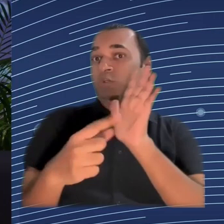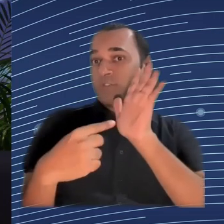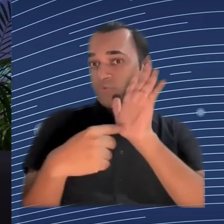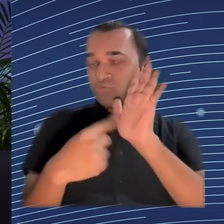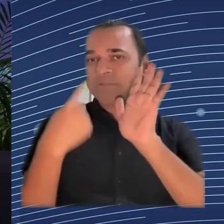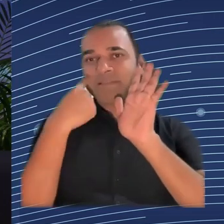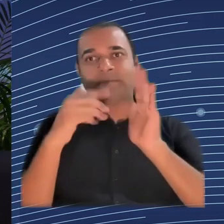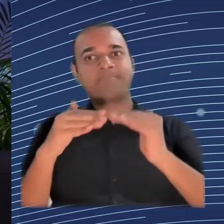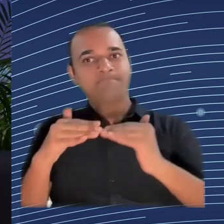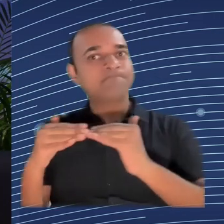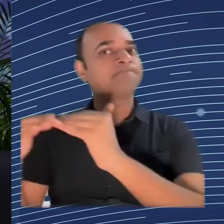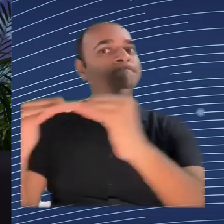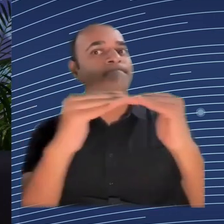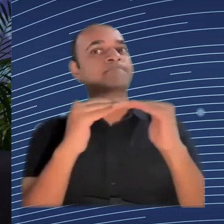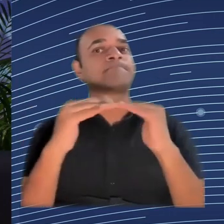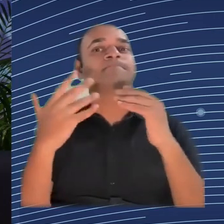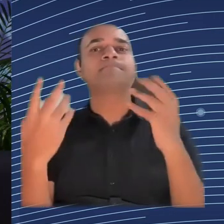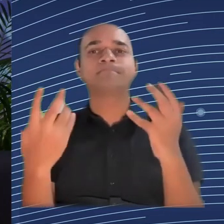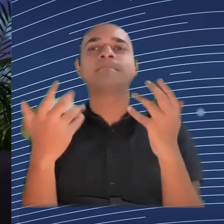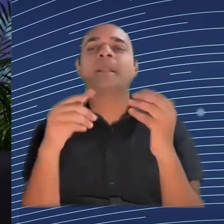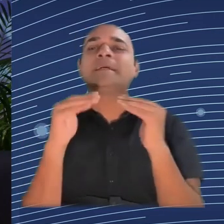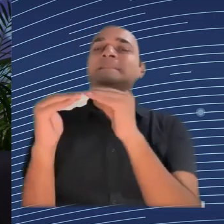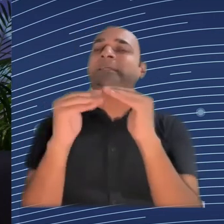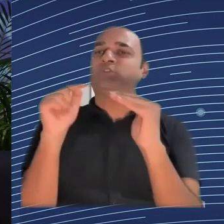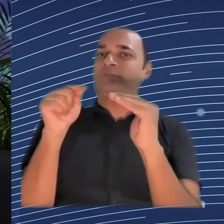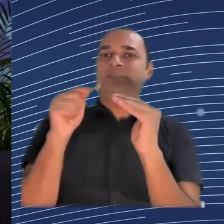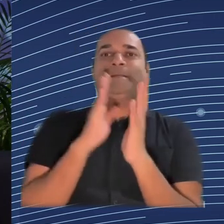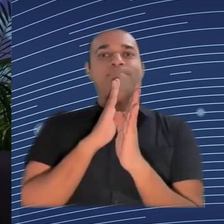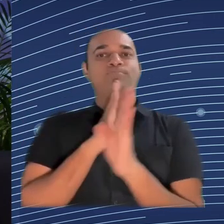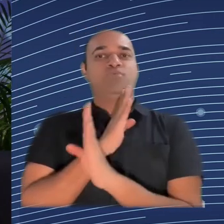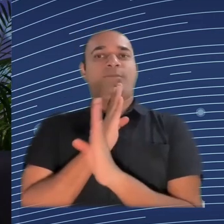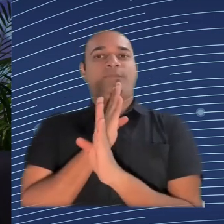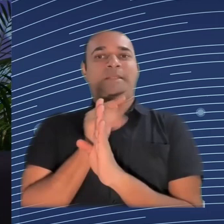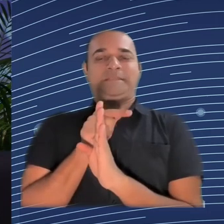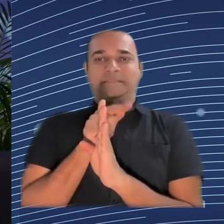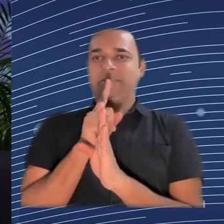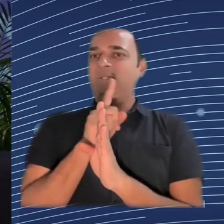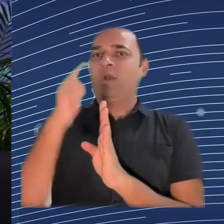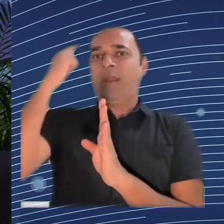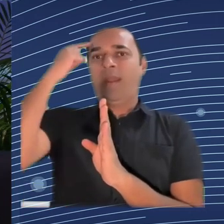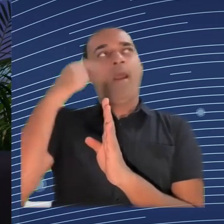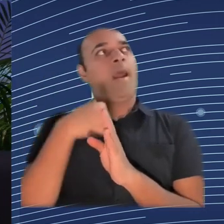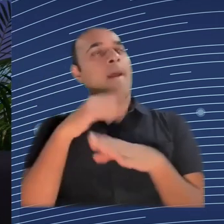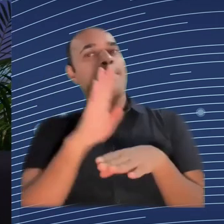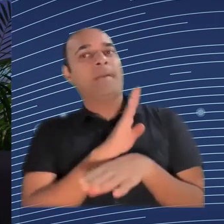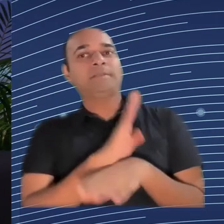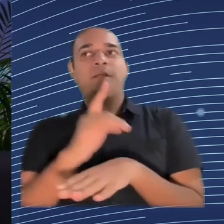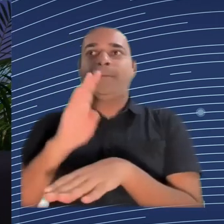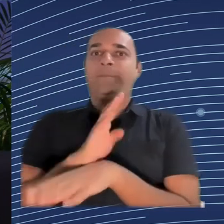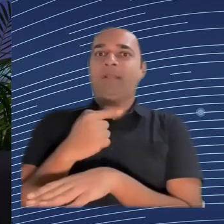might be facing AI all day long, at least eight hours a day,